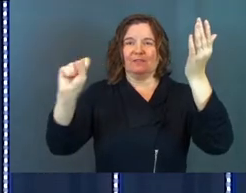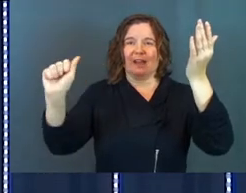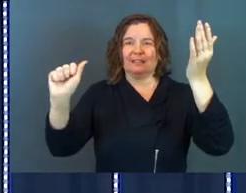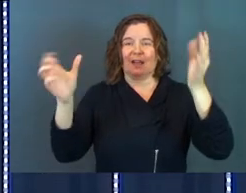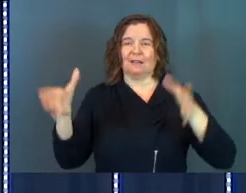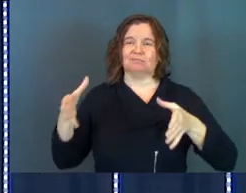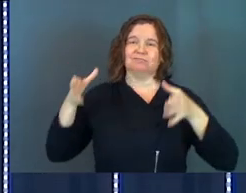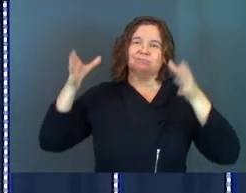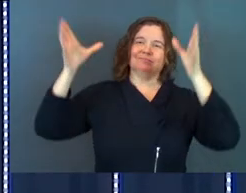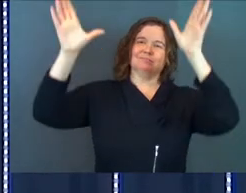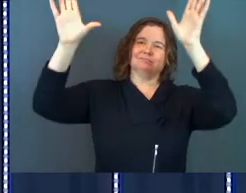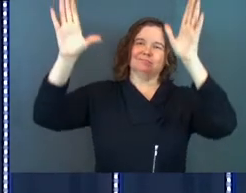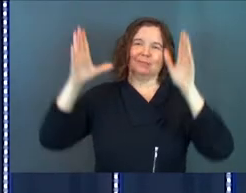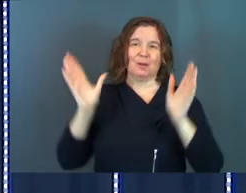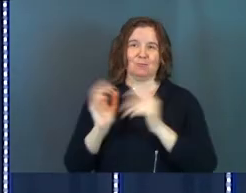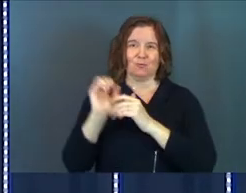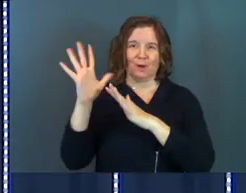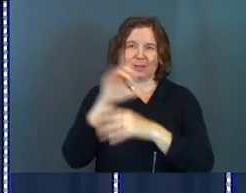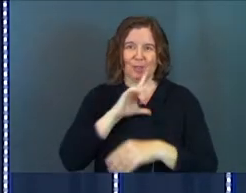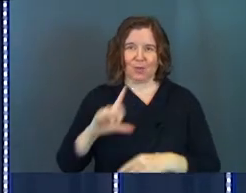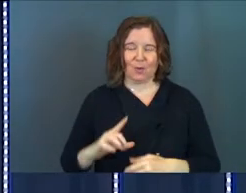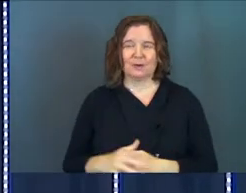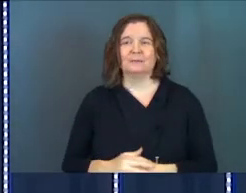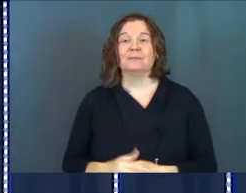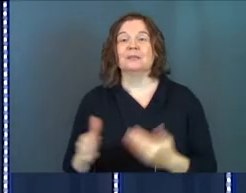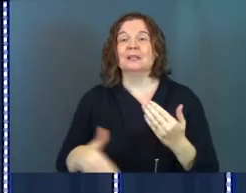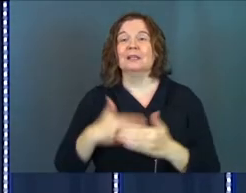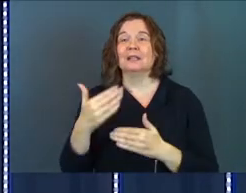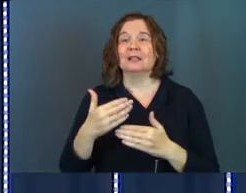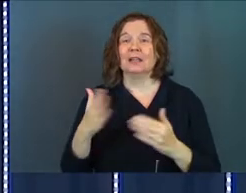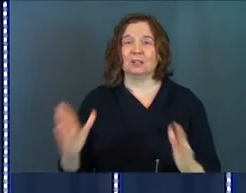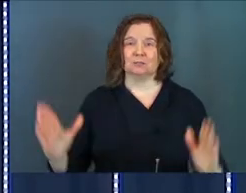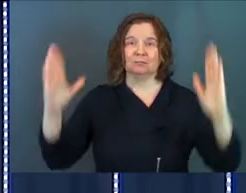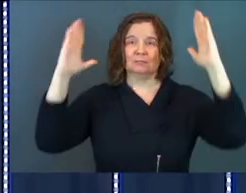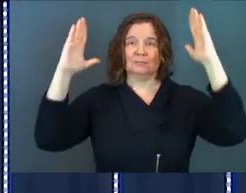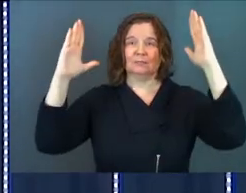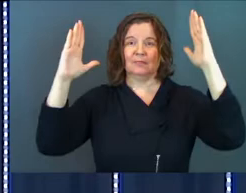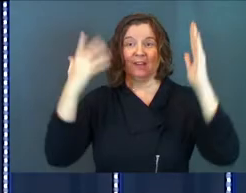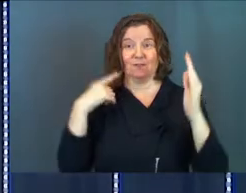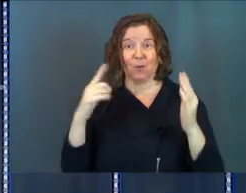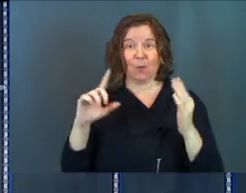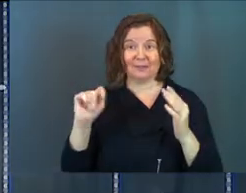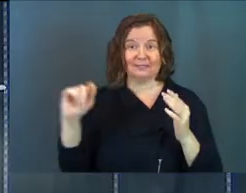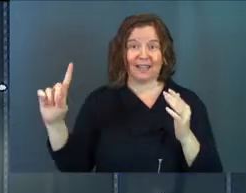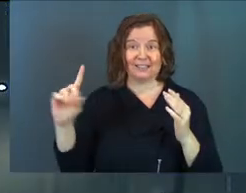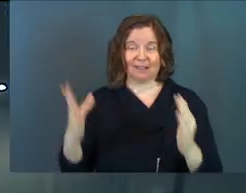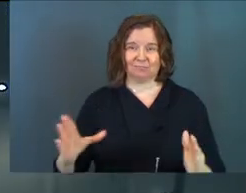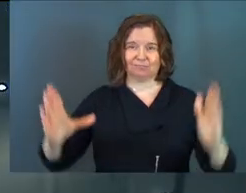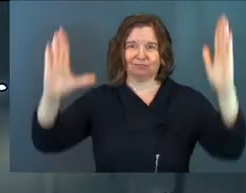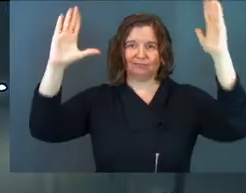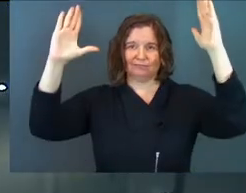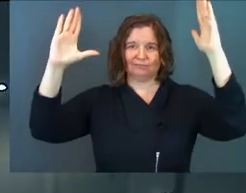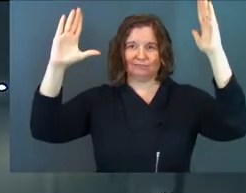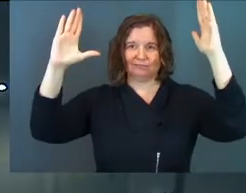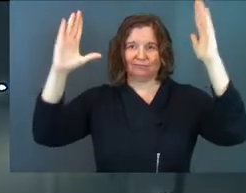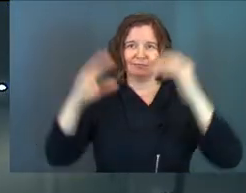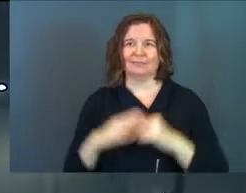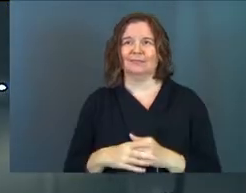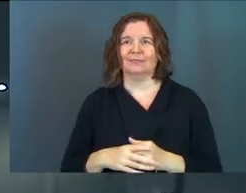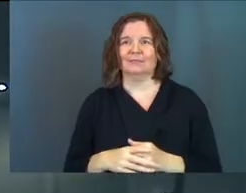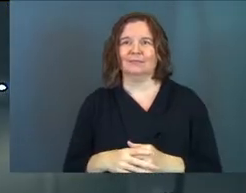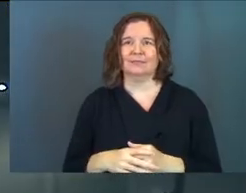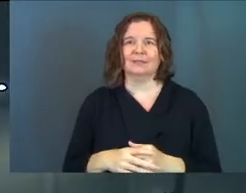the Lord, praise the Lord. You got that, excellent. Next is goalposts, amen? For you sports people in the past, we got goalposts, touchdown